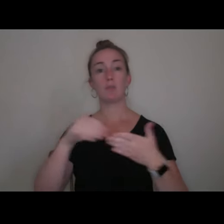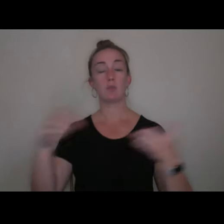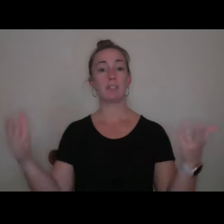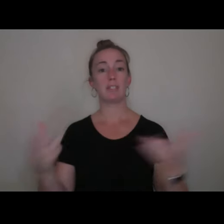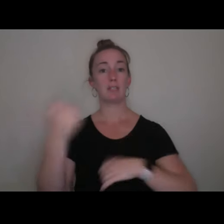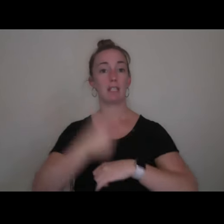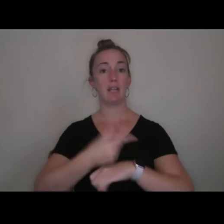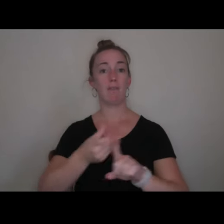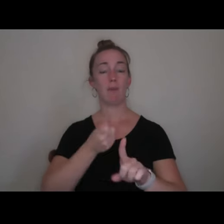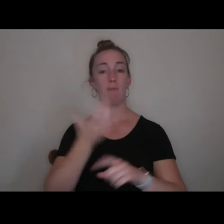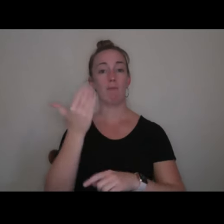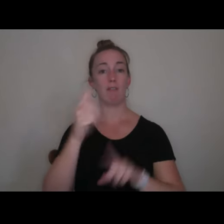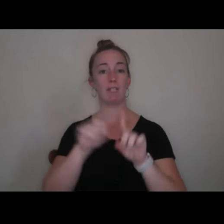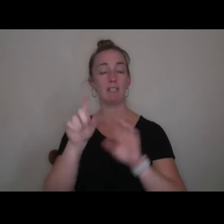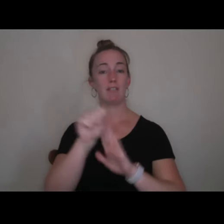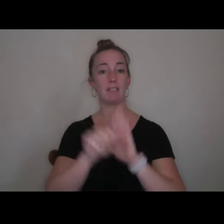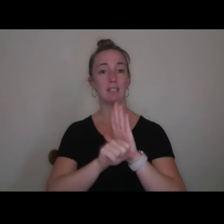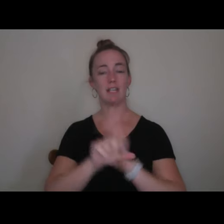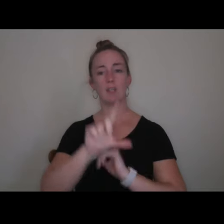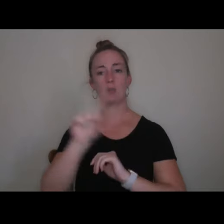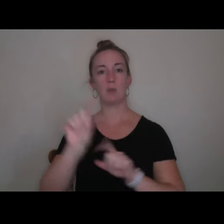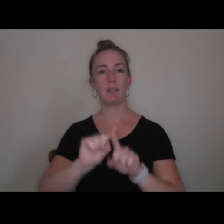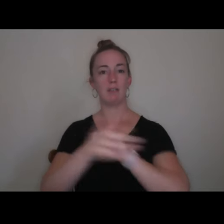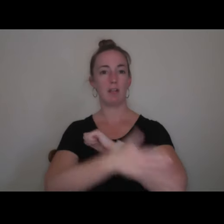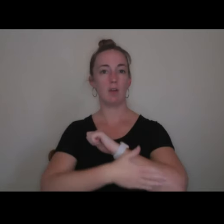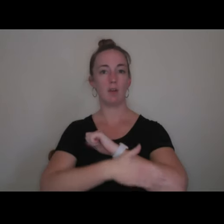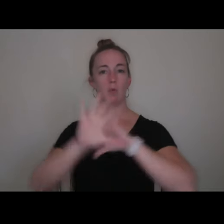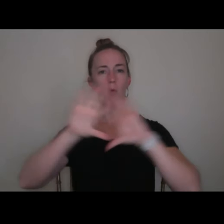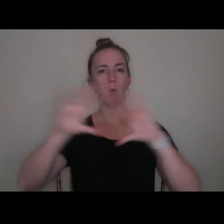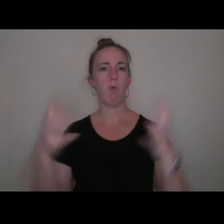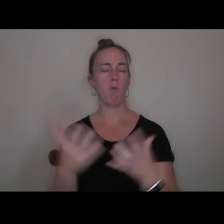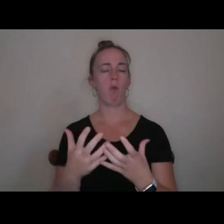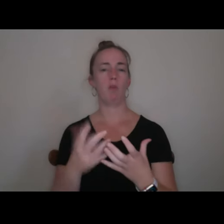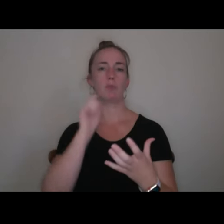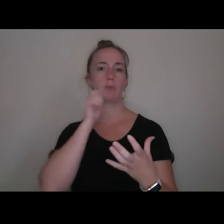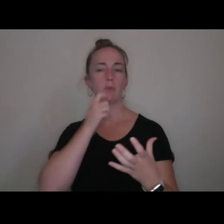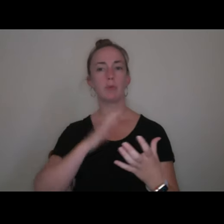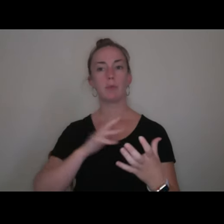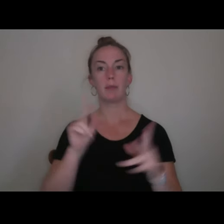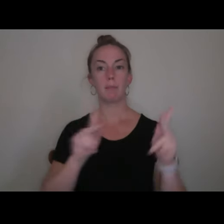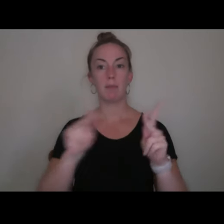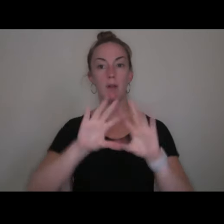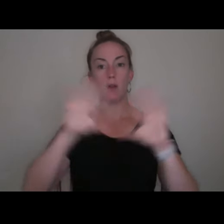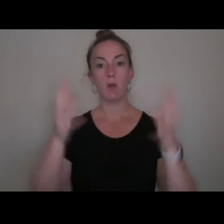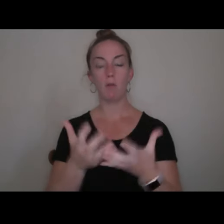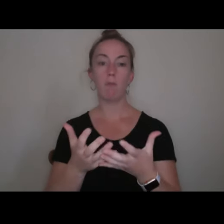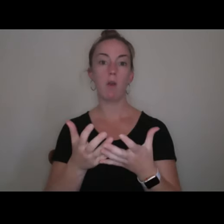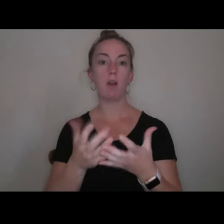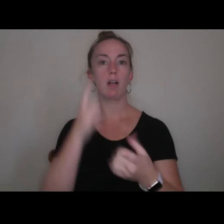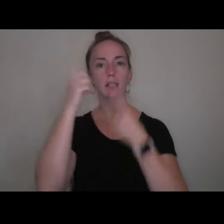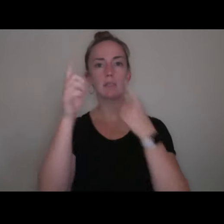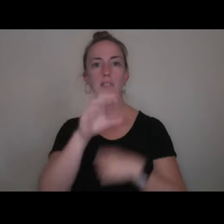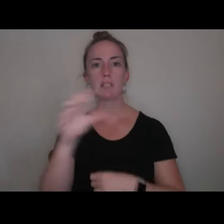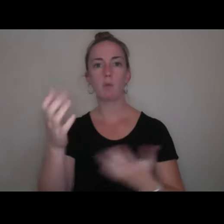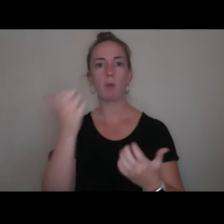15 different states and 20 different countries all over the world, which is really cool that people from all over the world are considering Center and want to know more about our